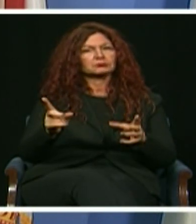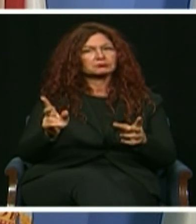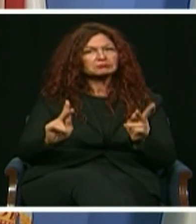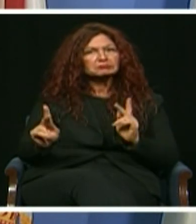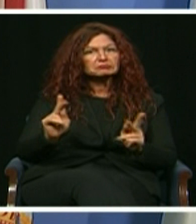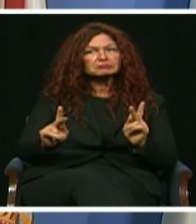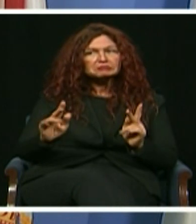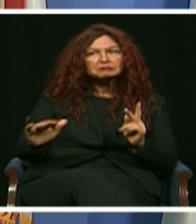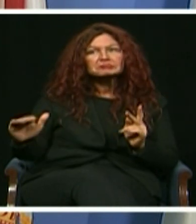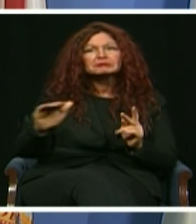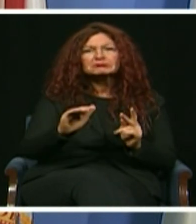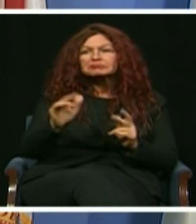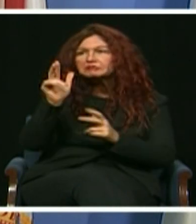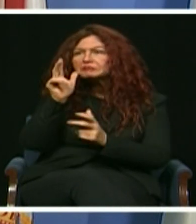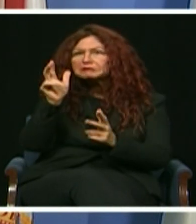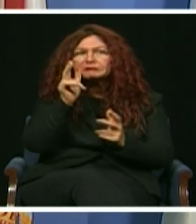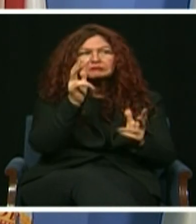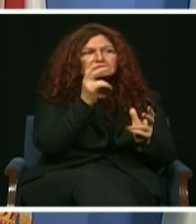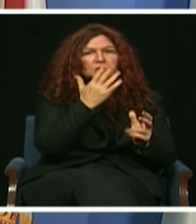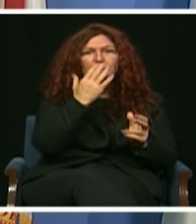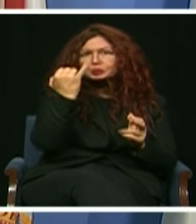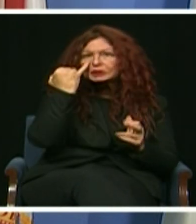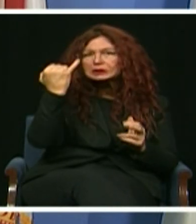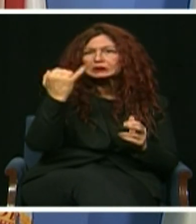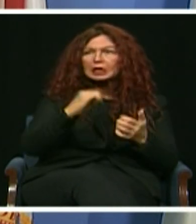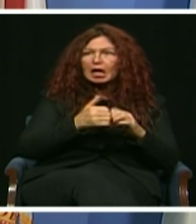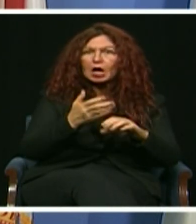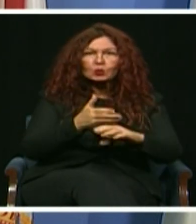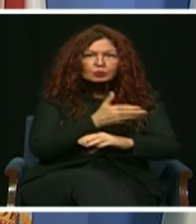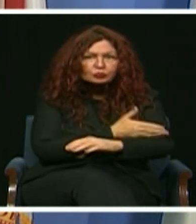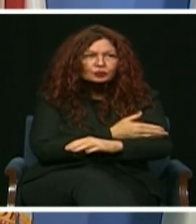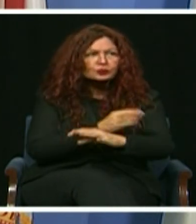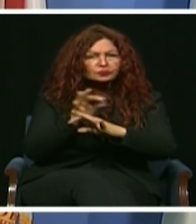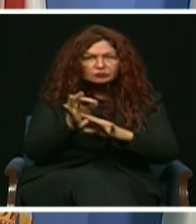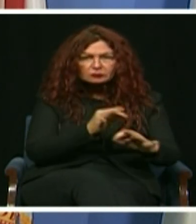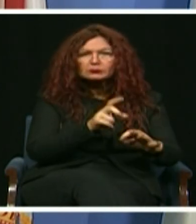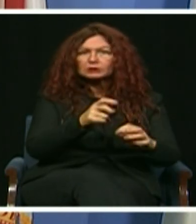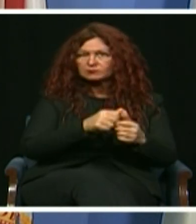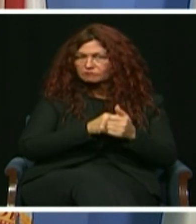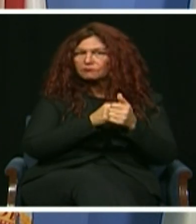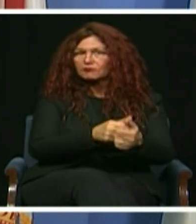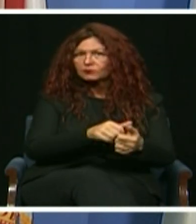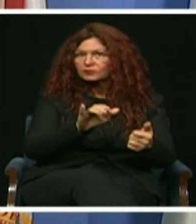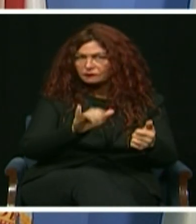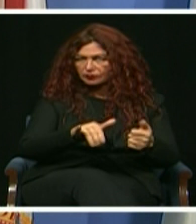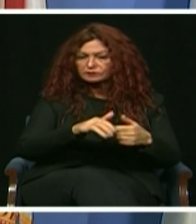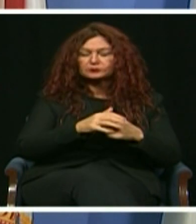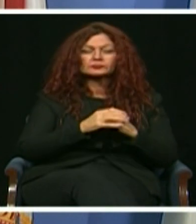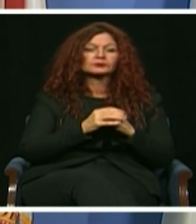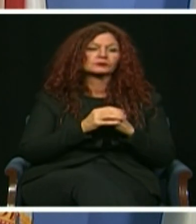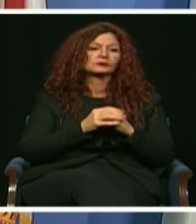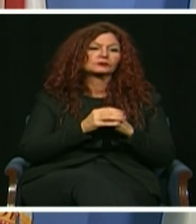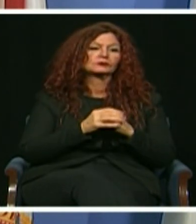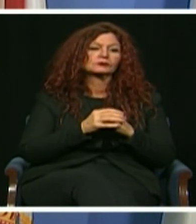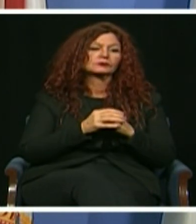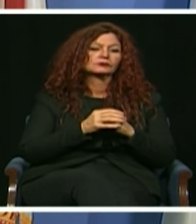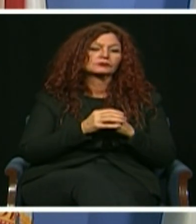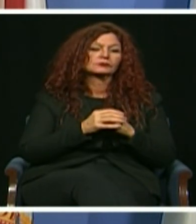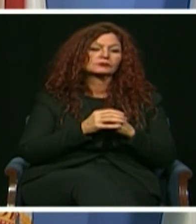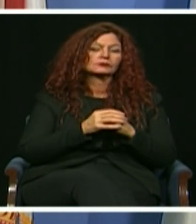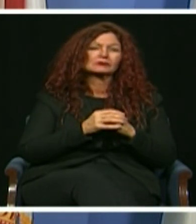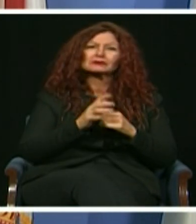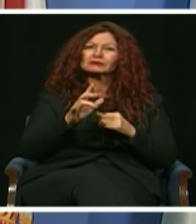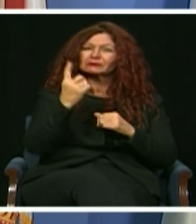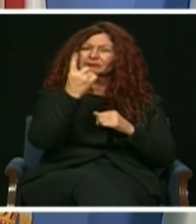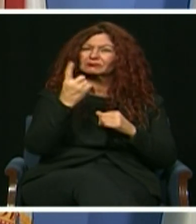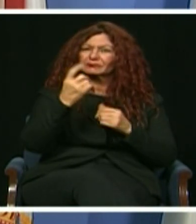of the Better Bus Network. Thank you to Transit Alliance for your partnership in getting this done. And we need a broad view of mobility